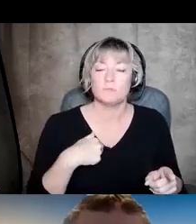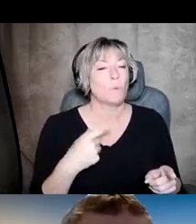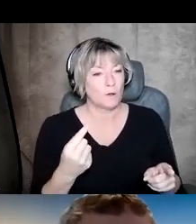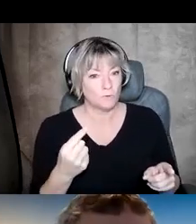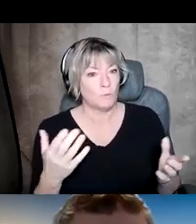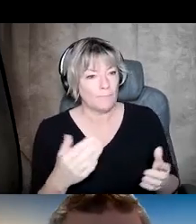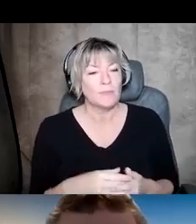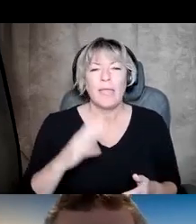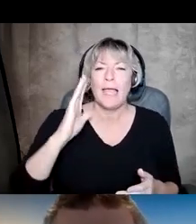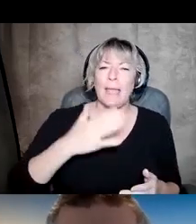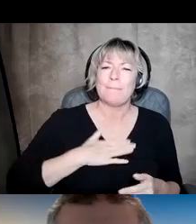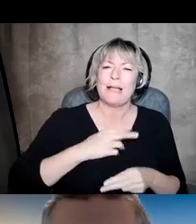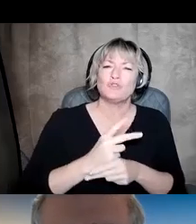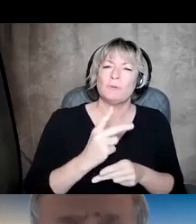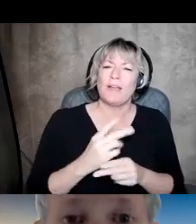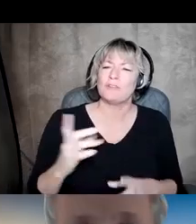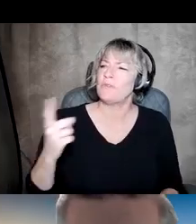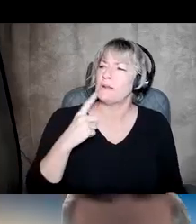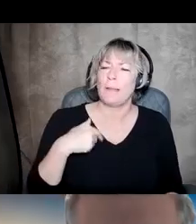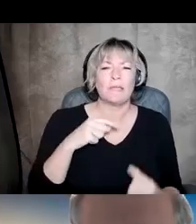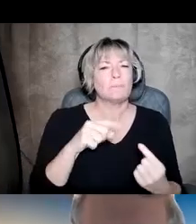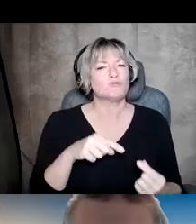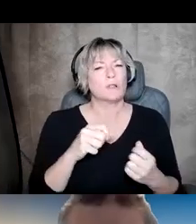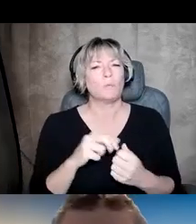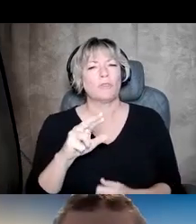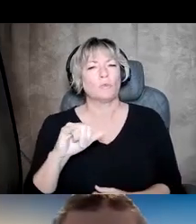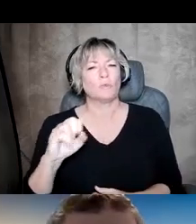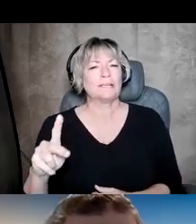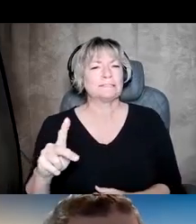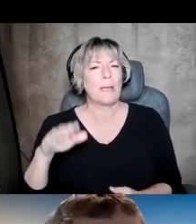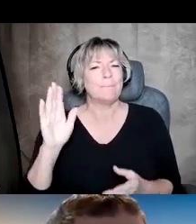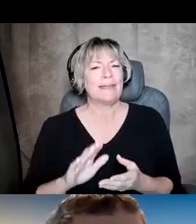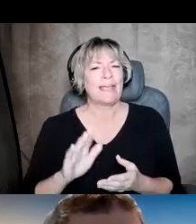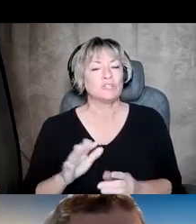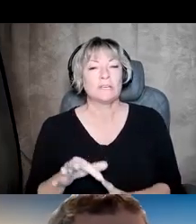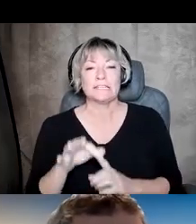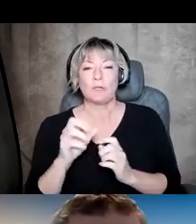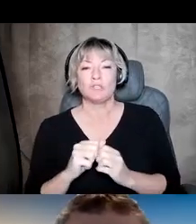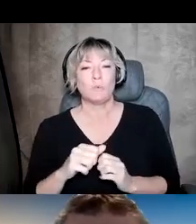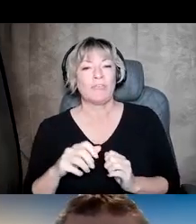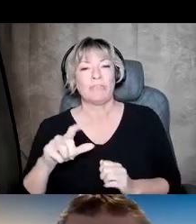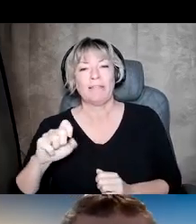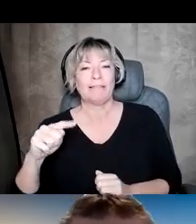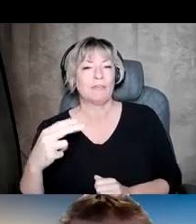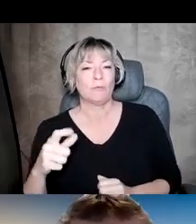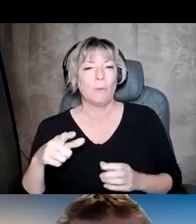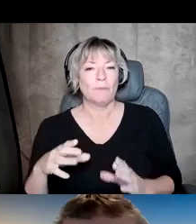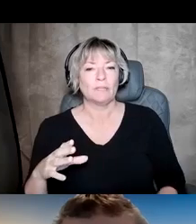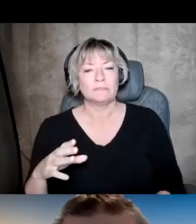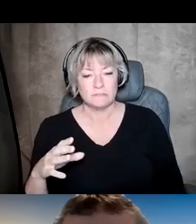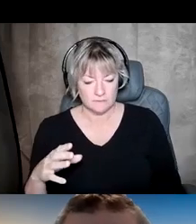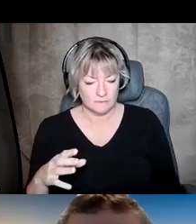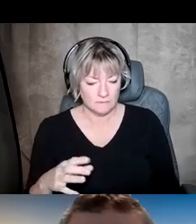Hey, yeah, my supervisor tells me that I'm struggling with risk mitigation, especially with lethal means. Apparently, I move too